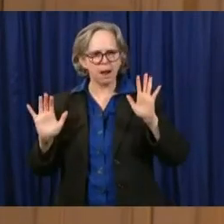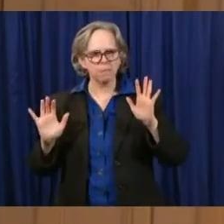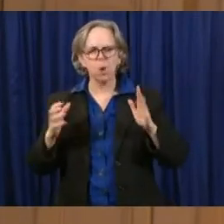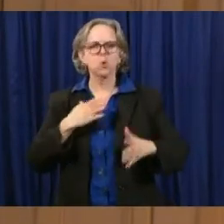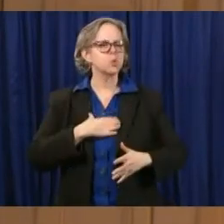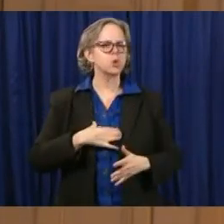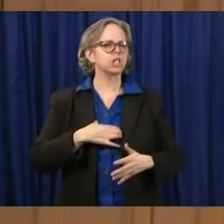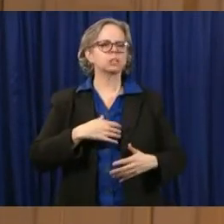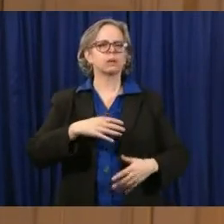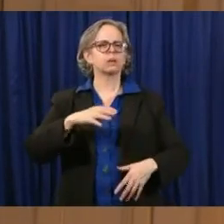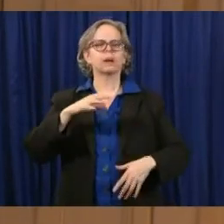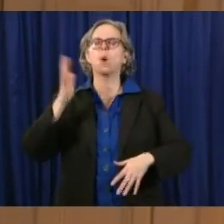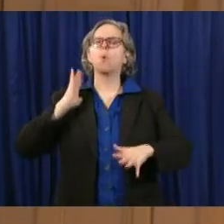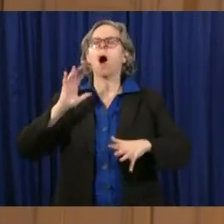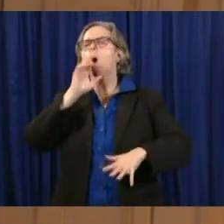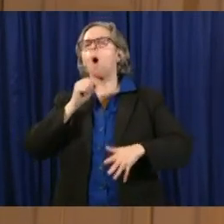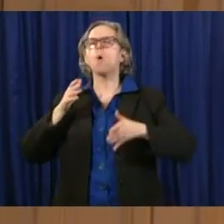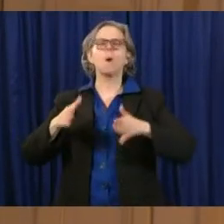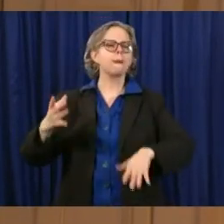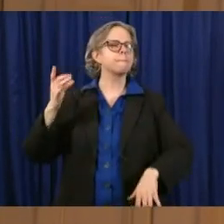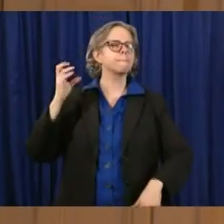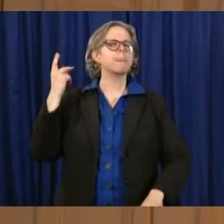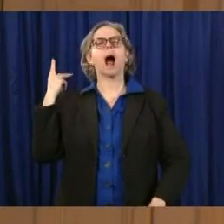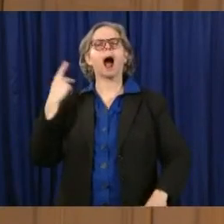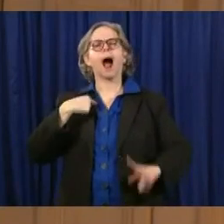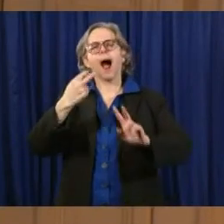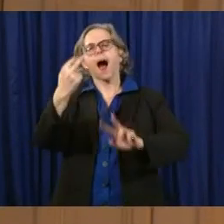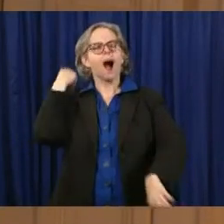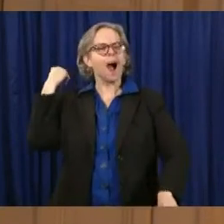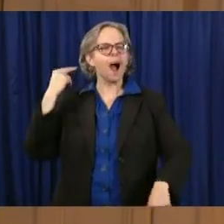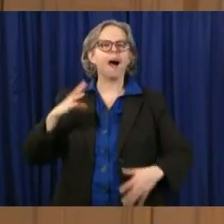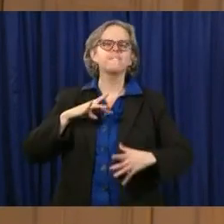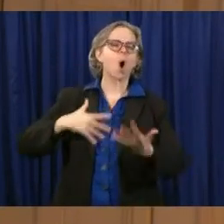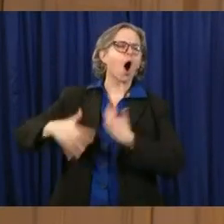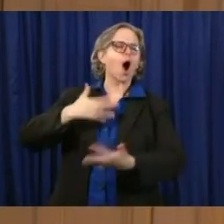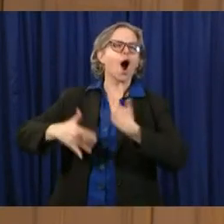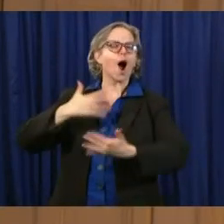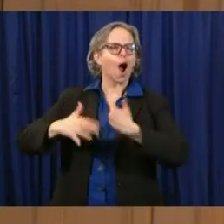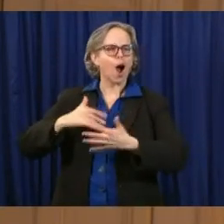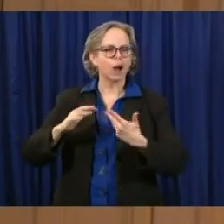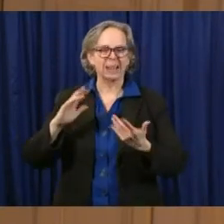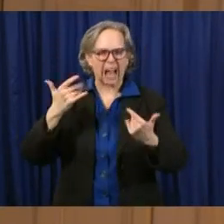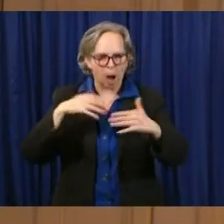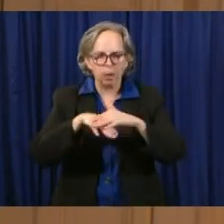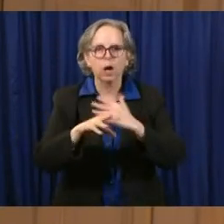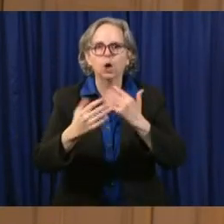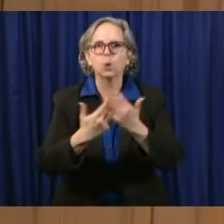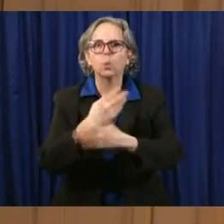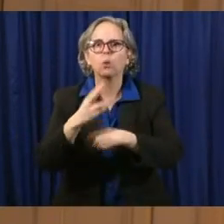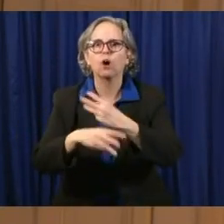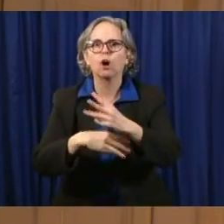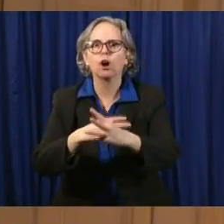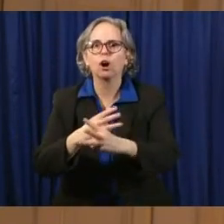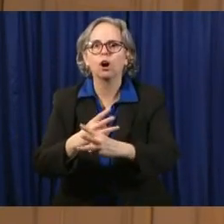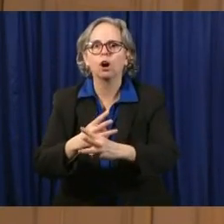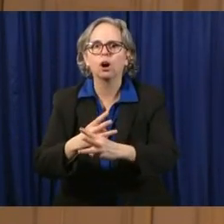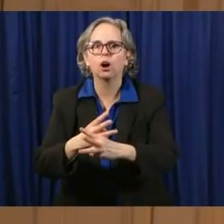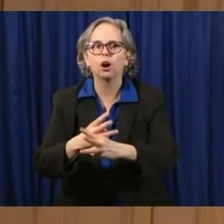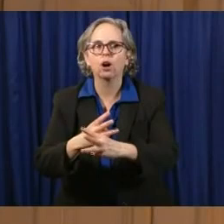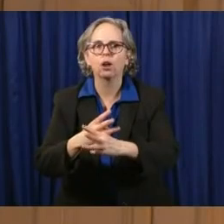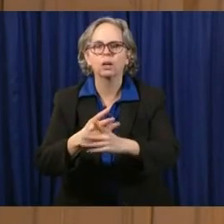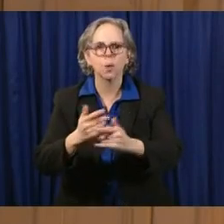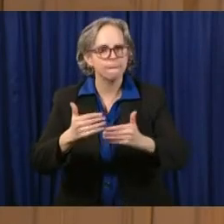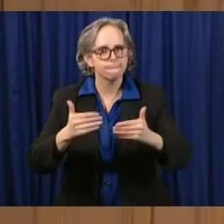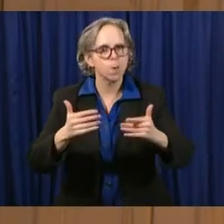And we know that we're moving into a new world. It isn't the old way. But we're moving forward. And we're going to move forward together.